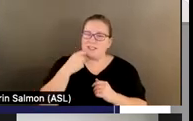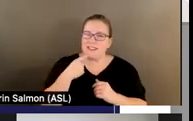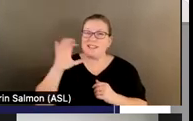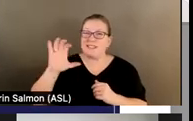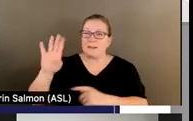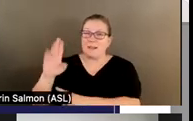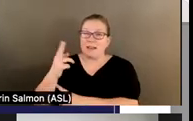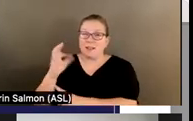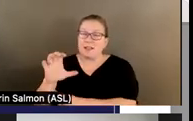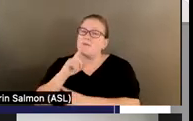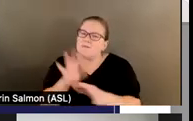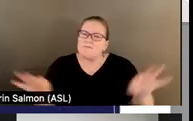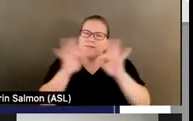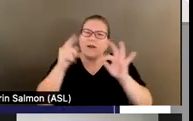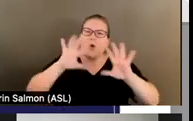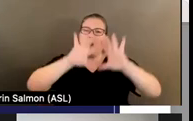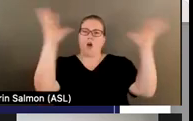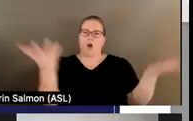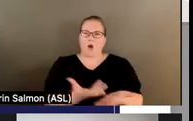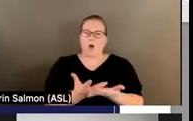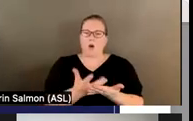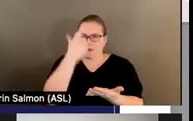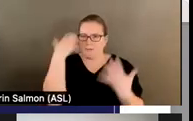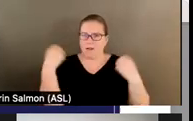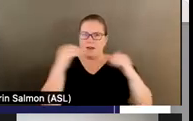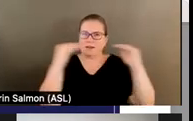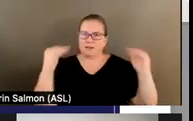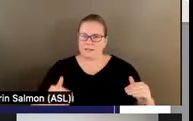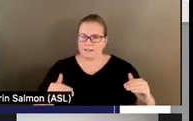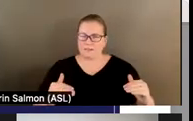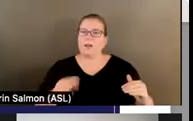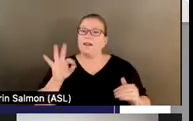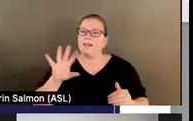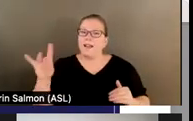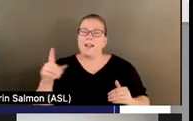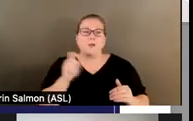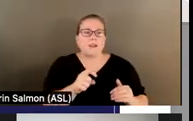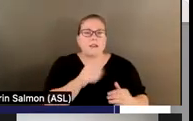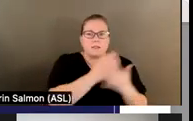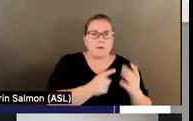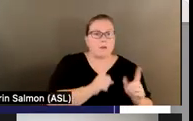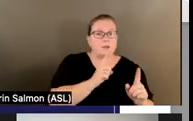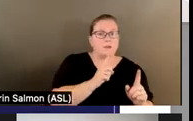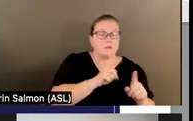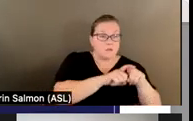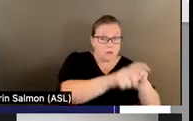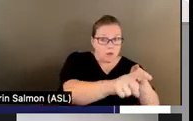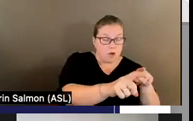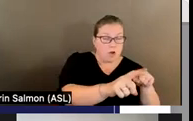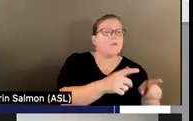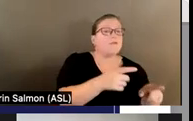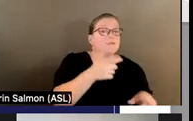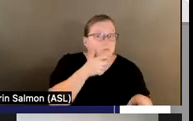988, addressing someone to call, someone to respond, and a safe place to go in crisis. As a